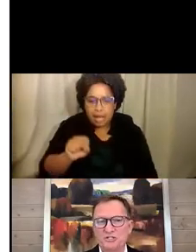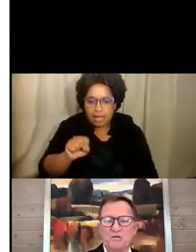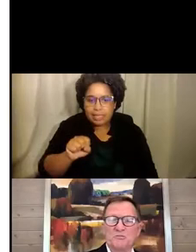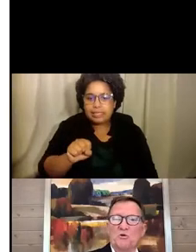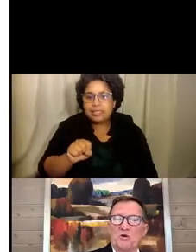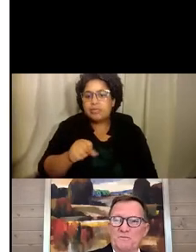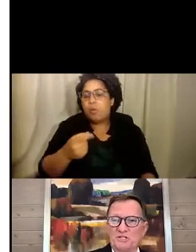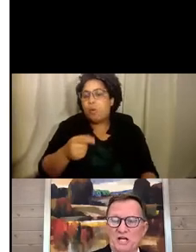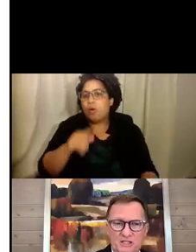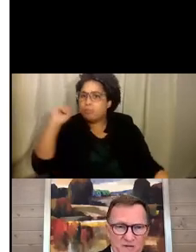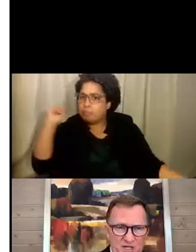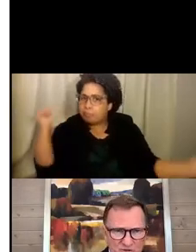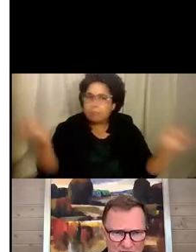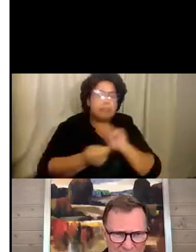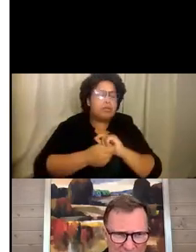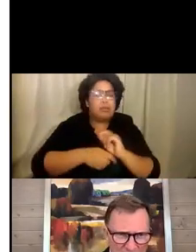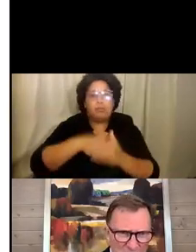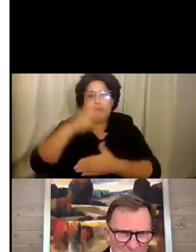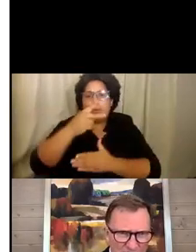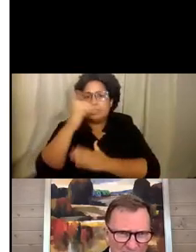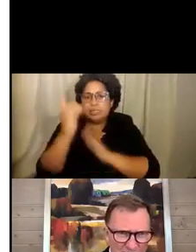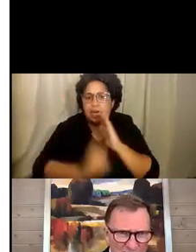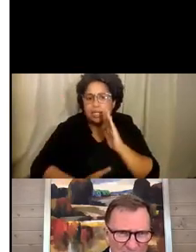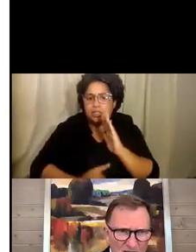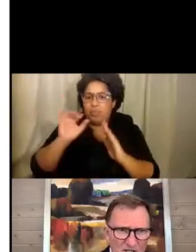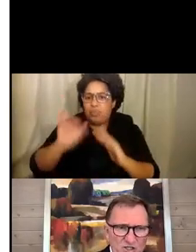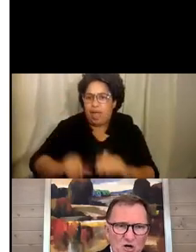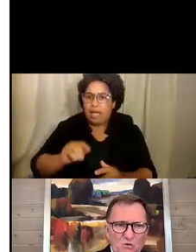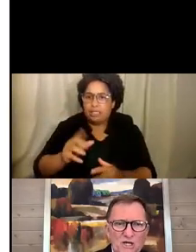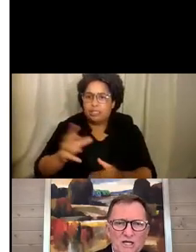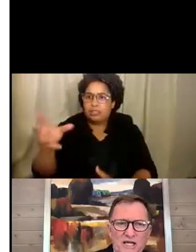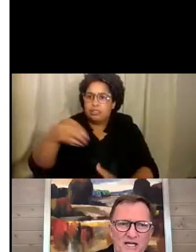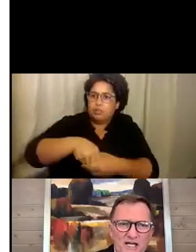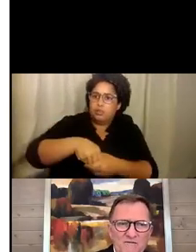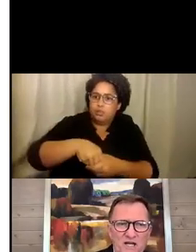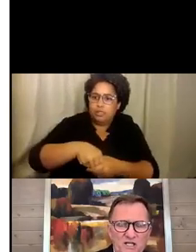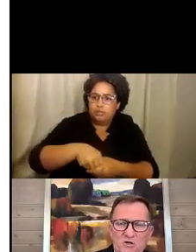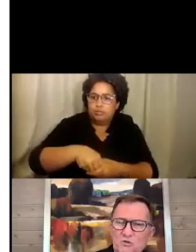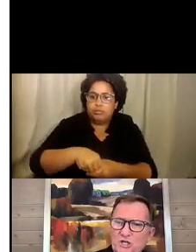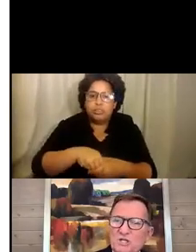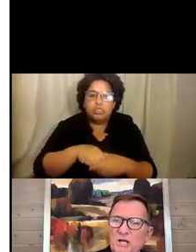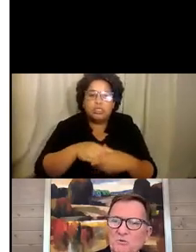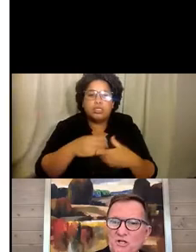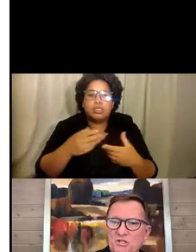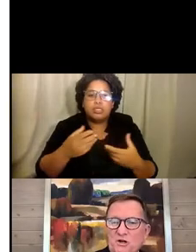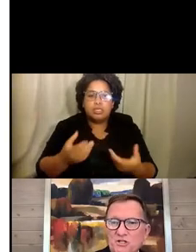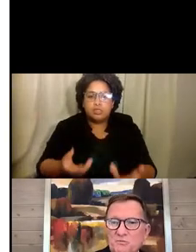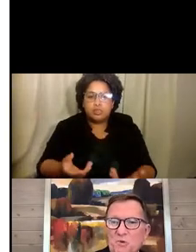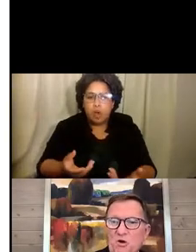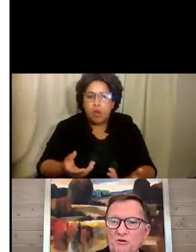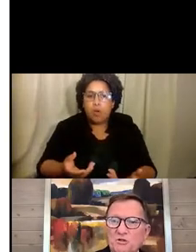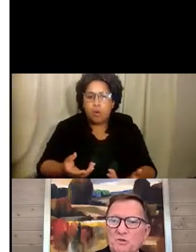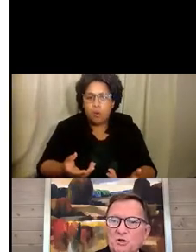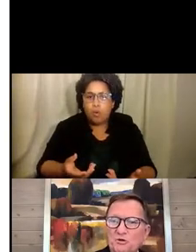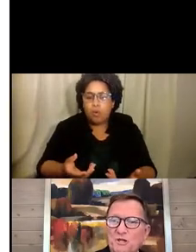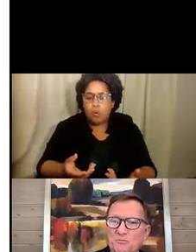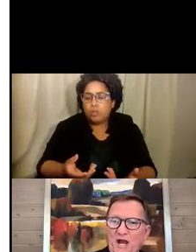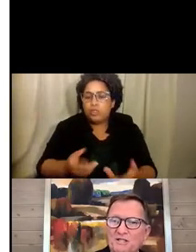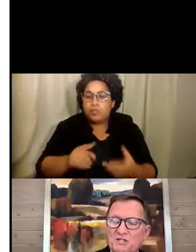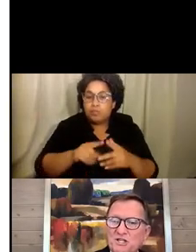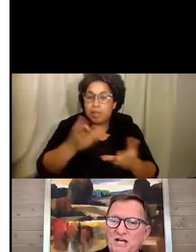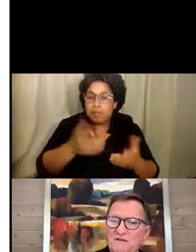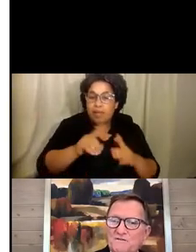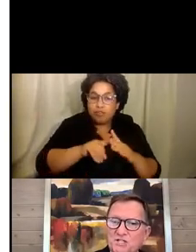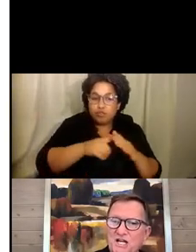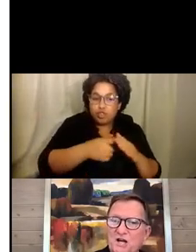change to the program design to make sure that that is implemented. So in any event, you sometimes want to start small to build the